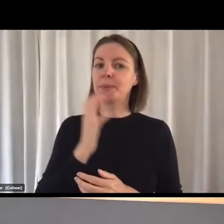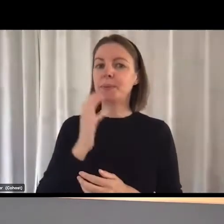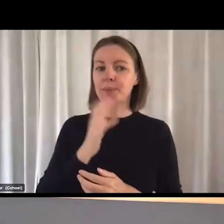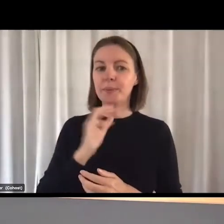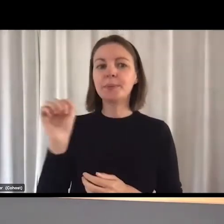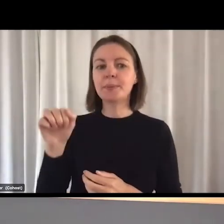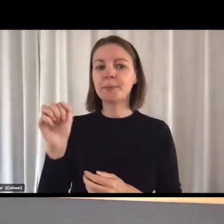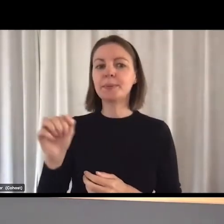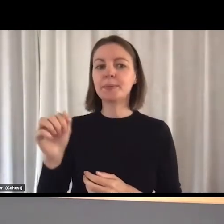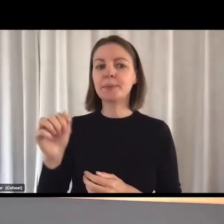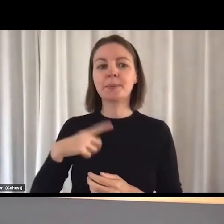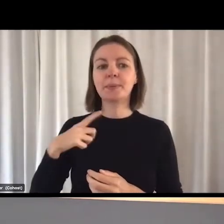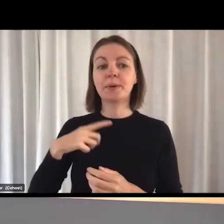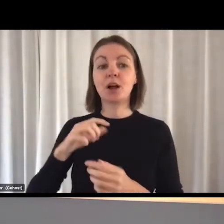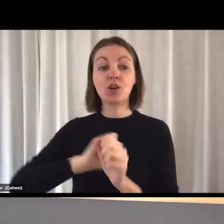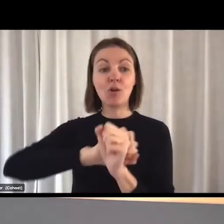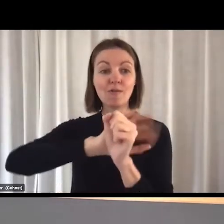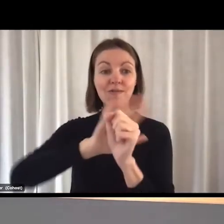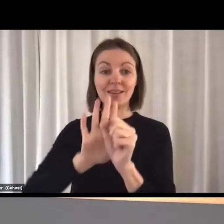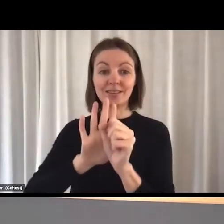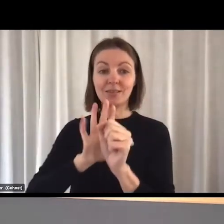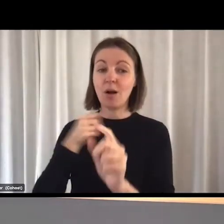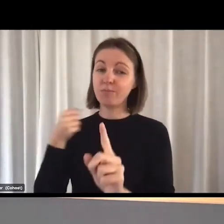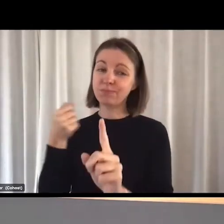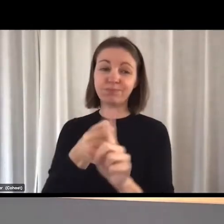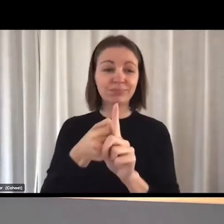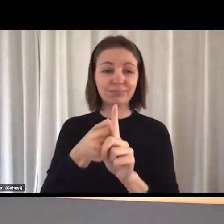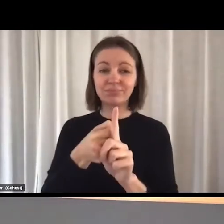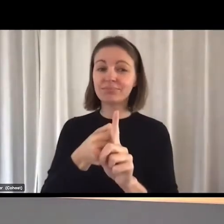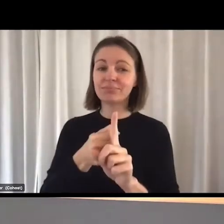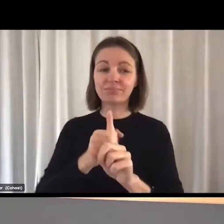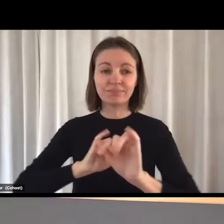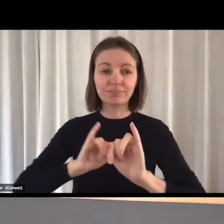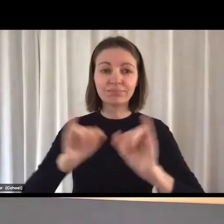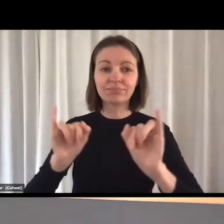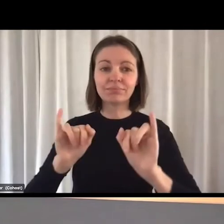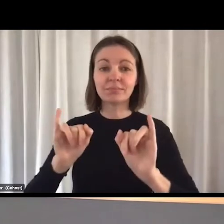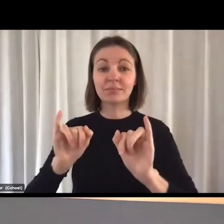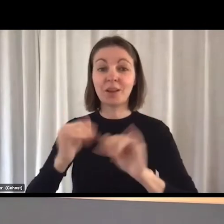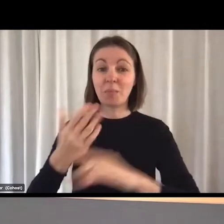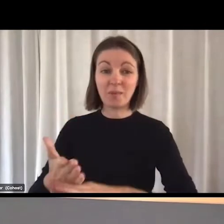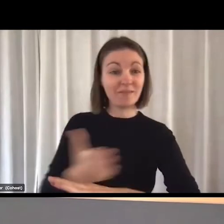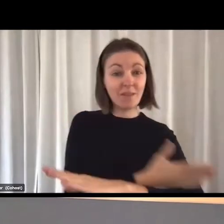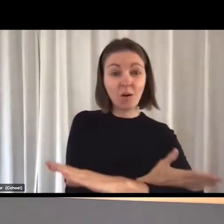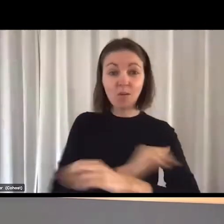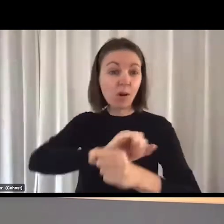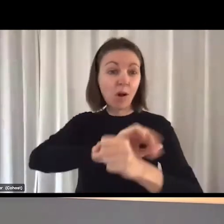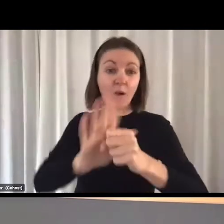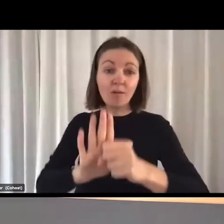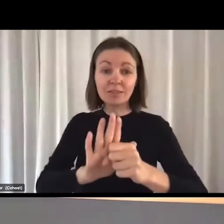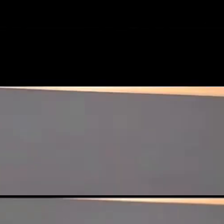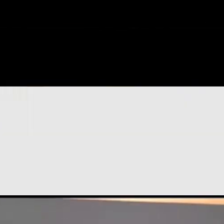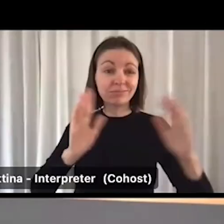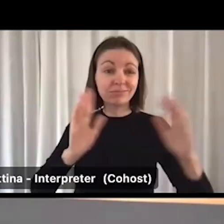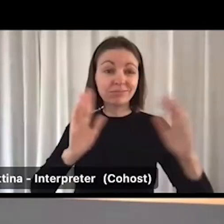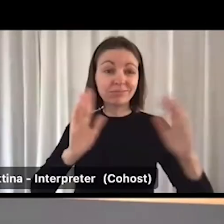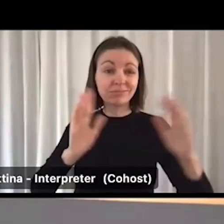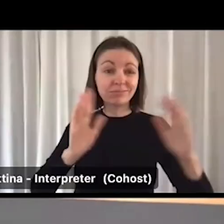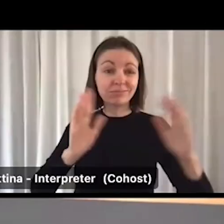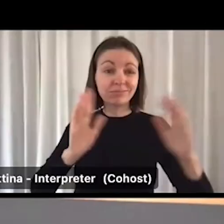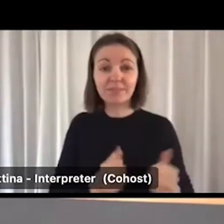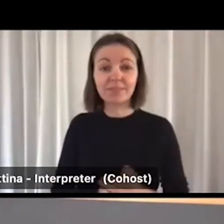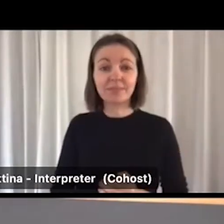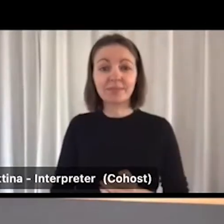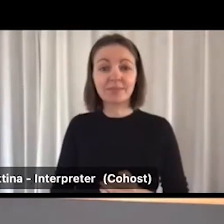hard by COVID, and that was on top of already projected industry shortages. The unemployment